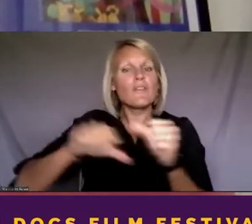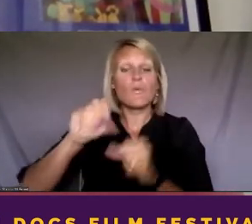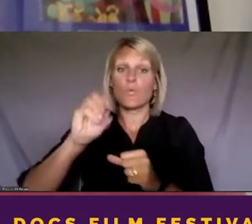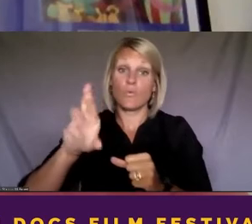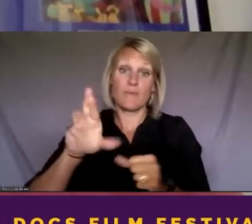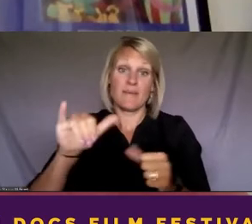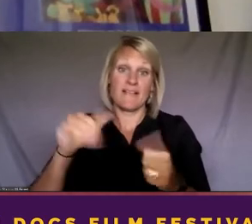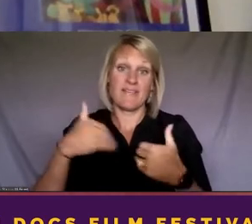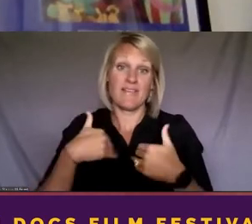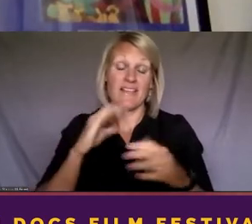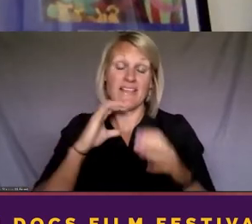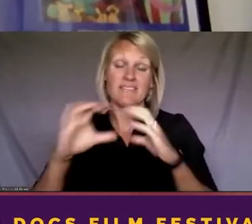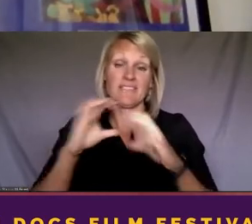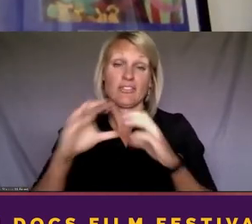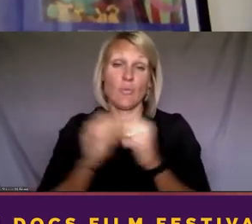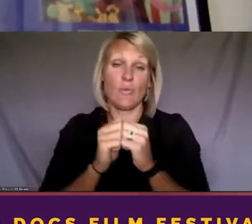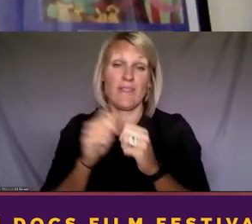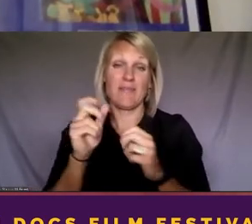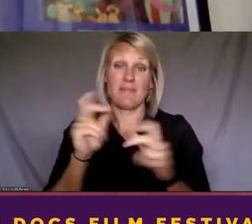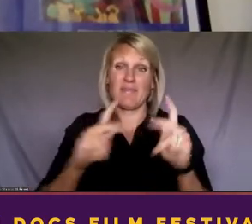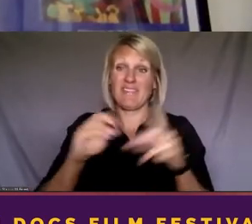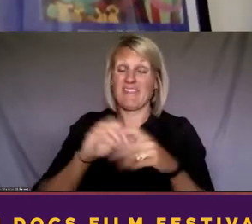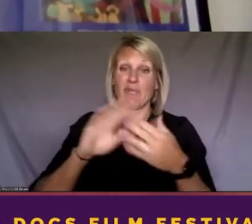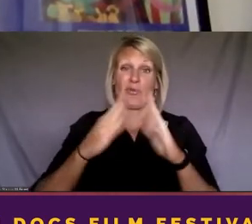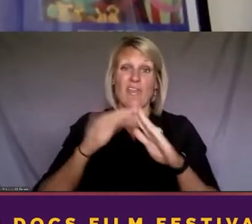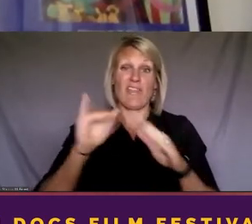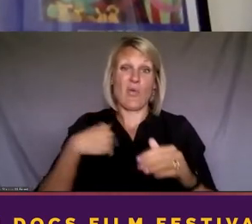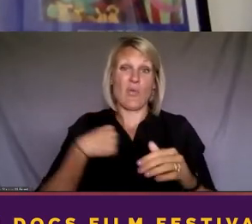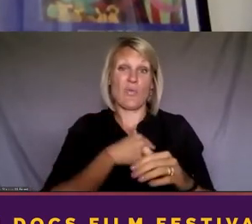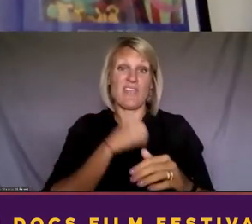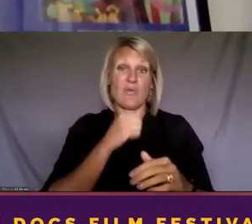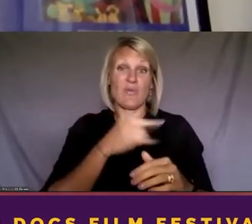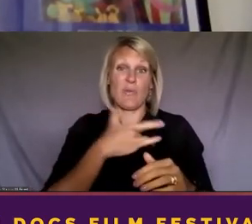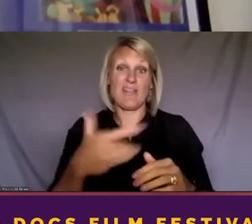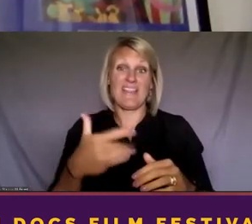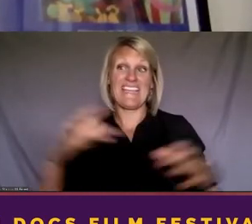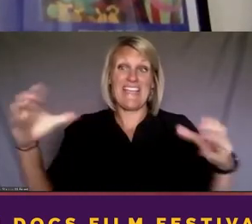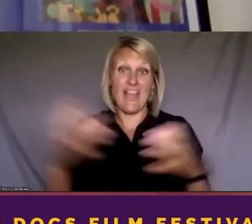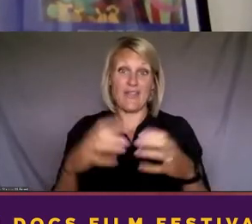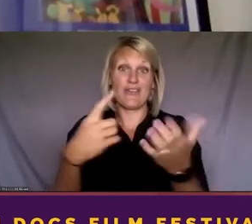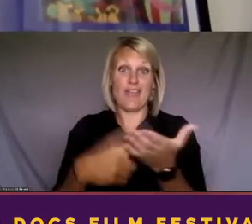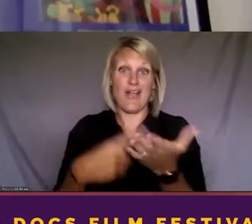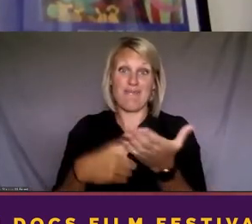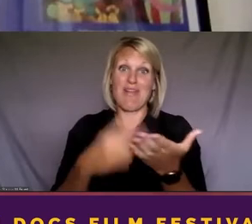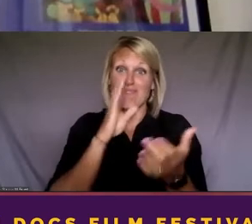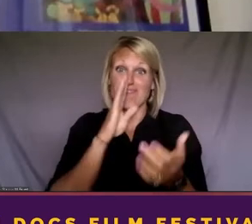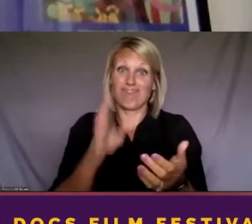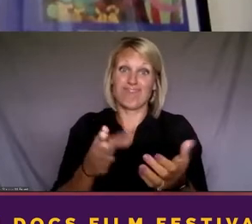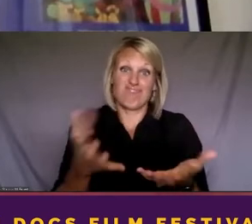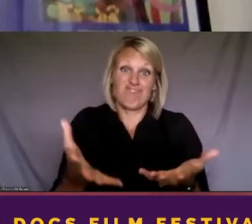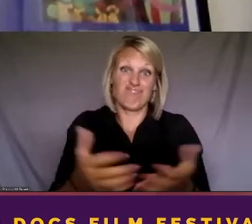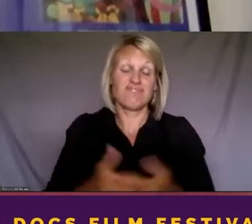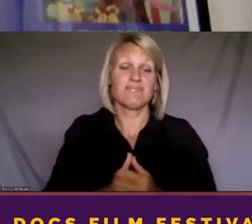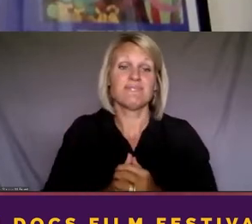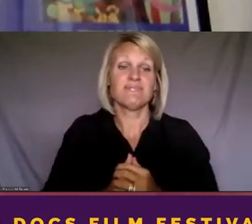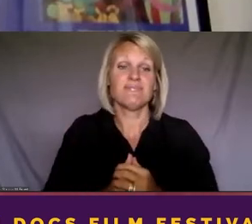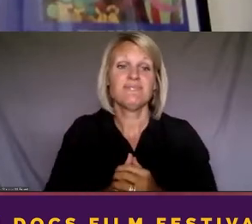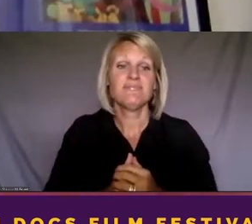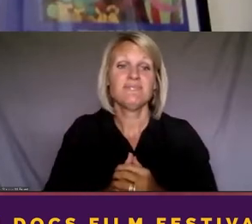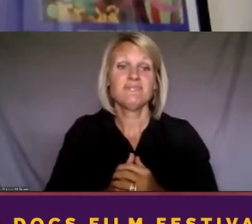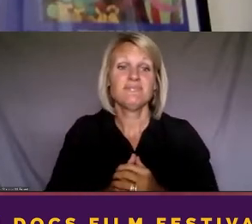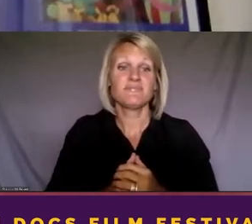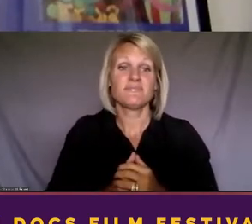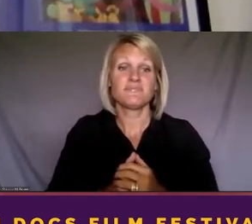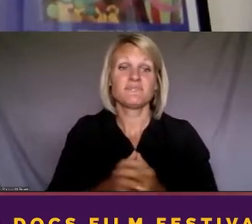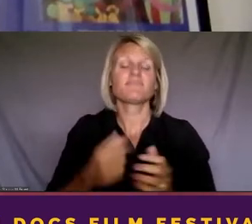conversations like within our communities about things we might not normally gather to talk about, so frankly. I think that that is